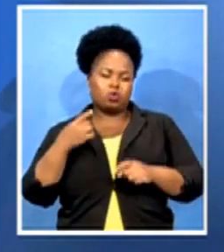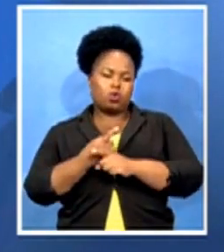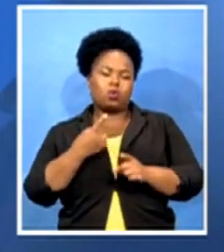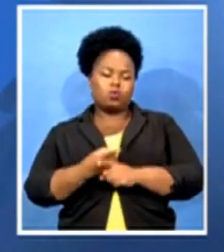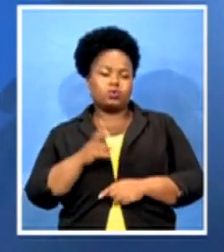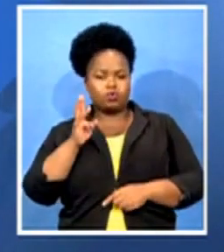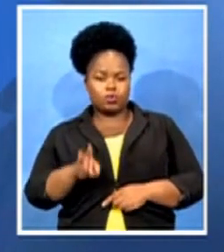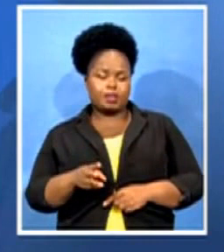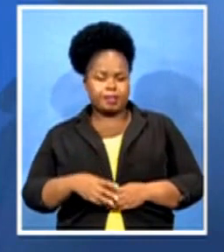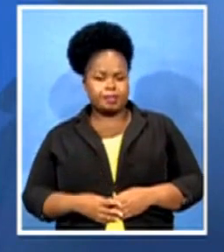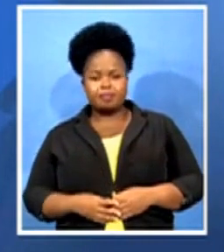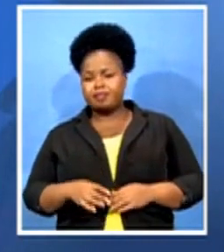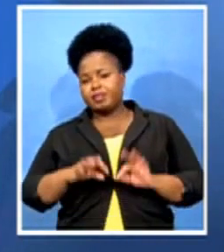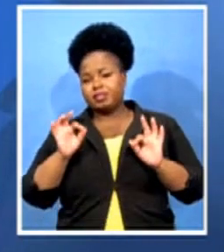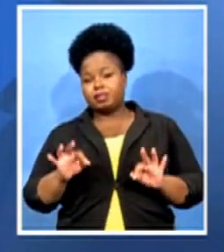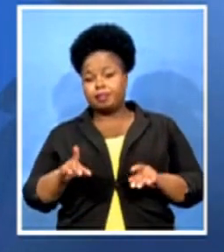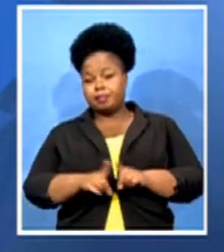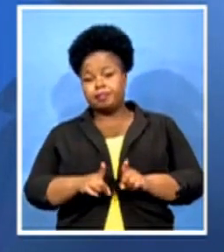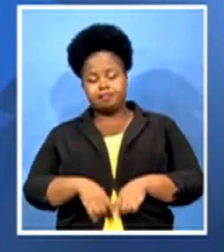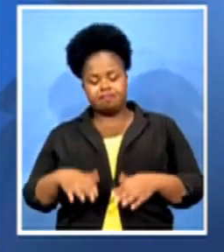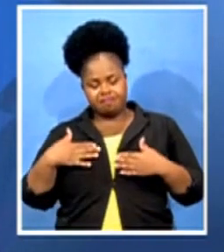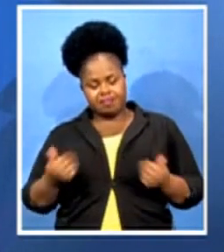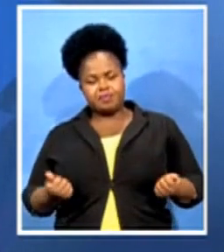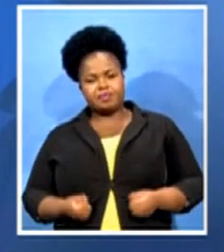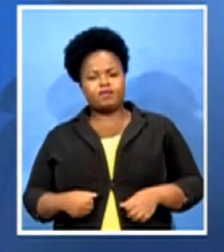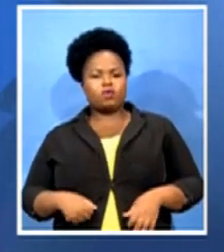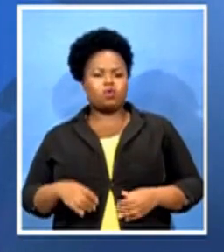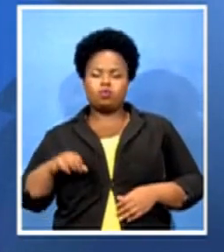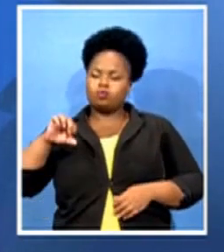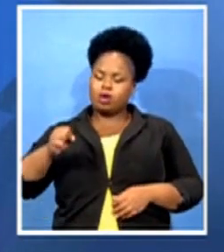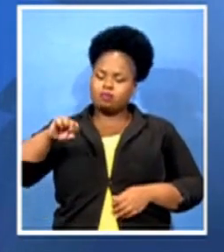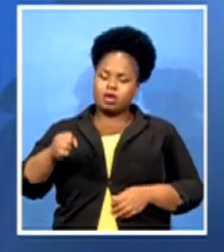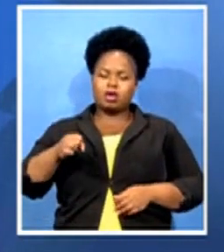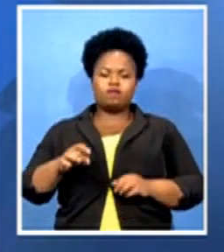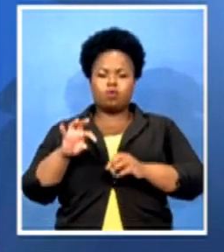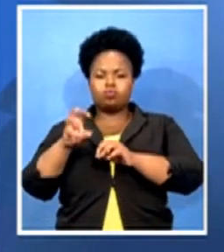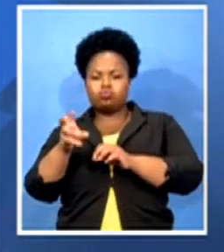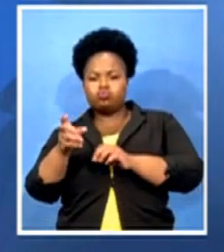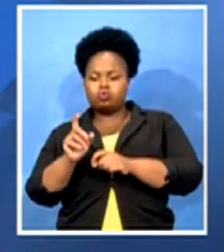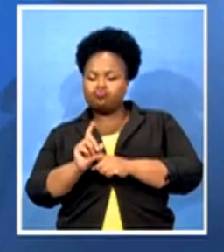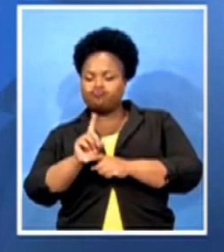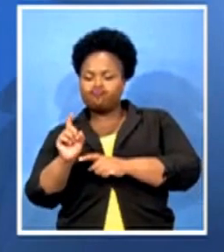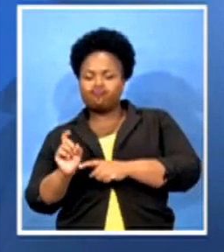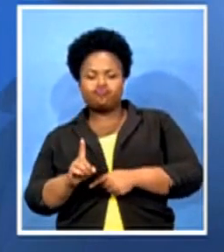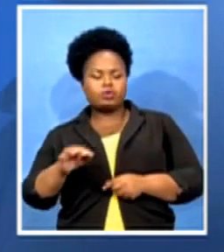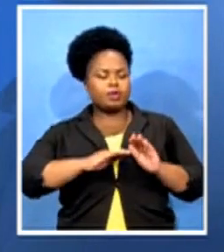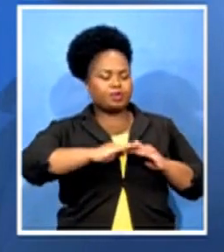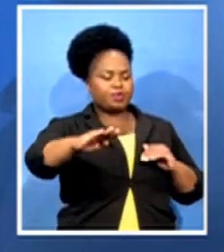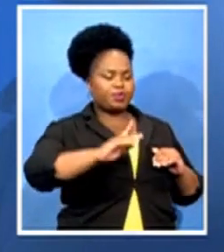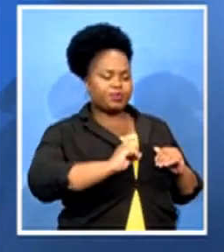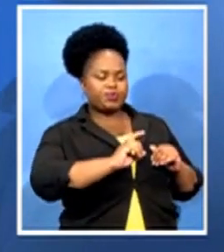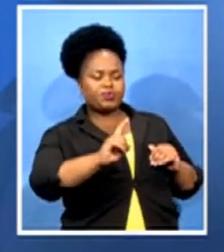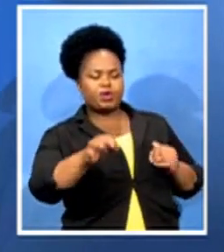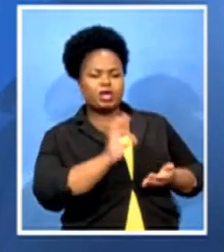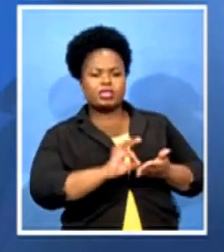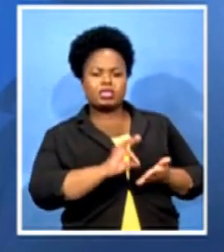hygiene, cleaning of door handles at home, making sure that surfaces are continuously clean with water and soap so that whenever